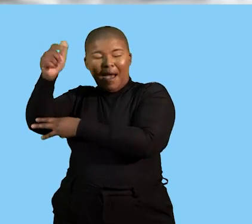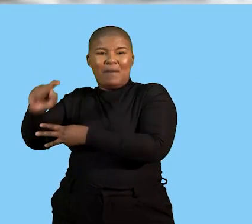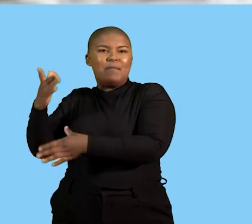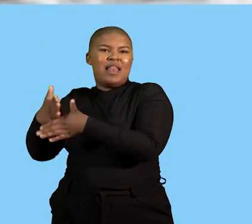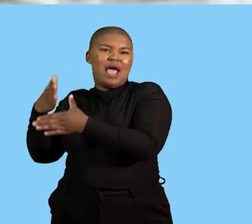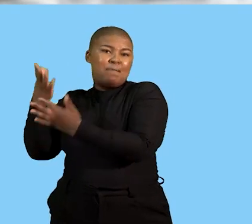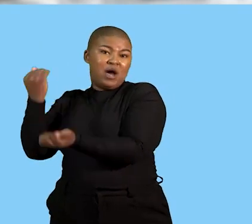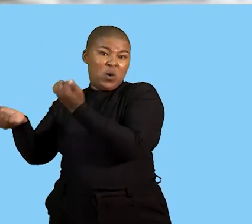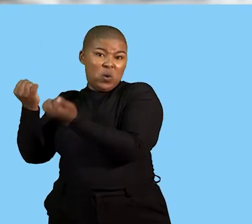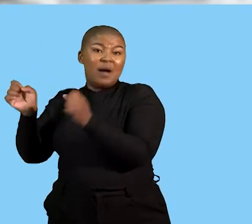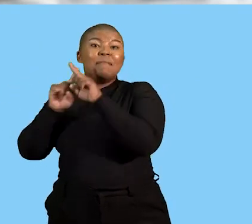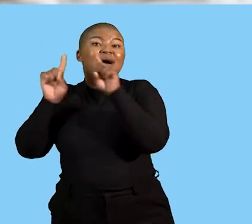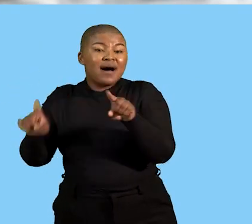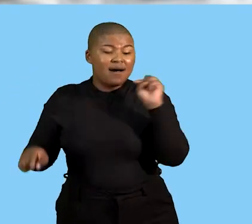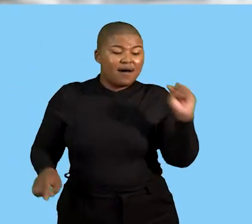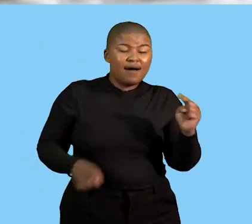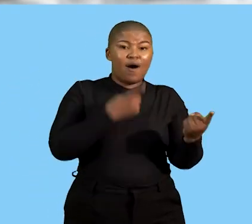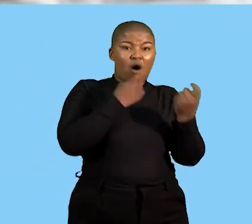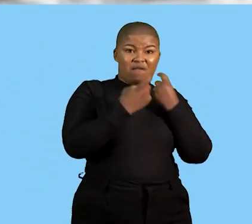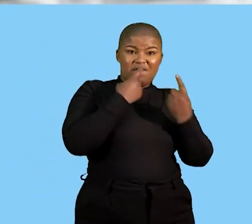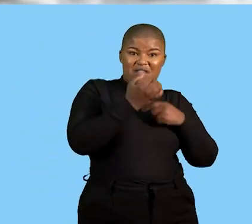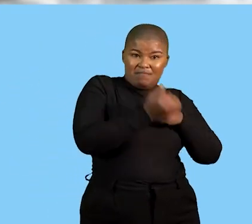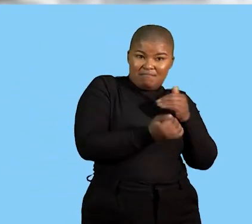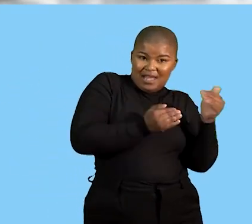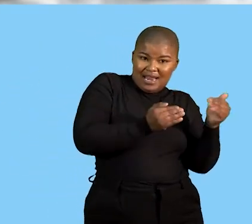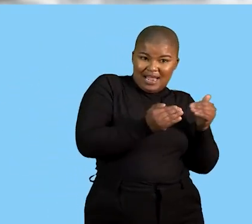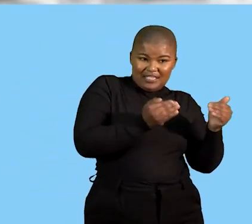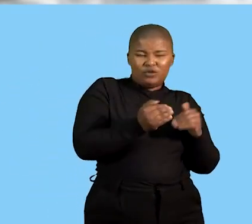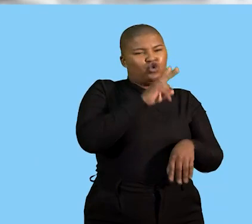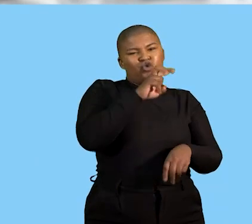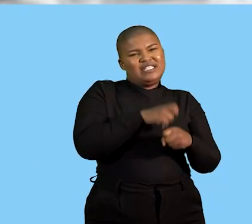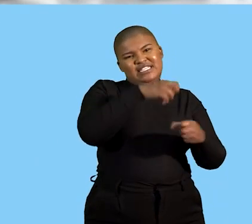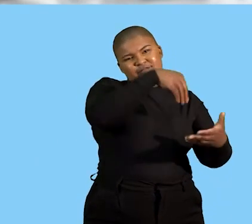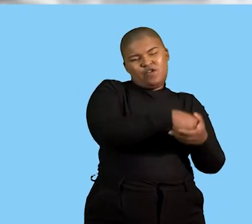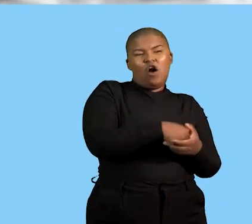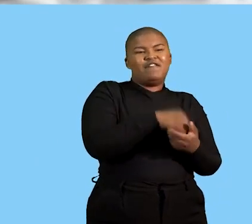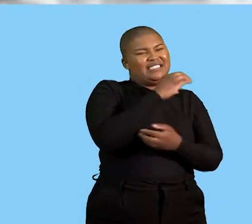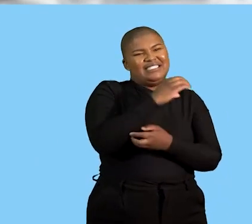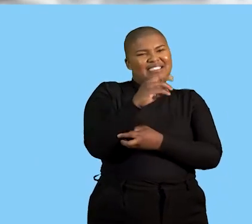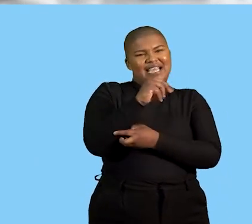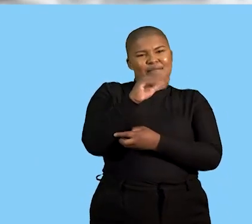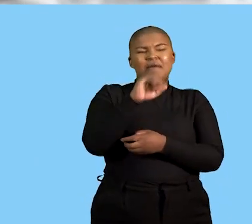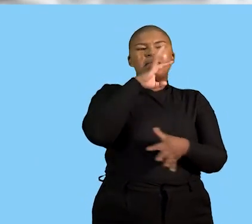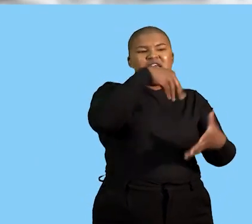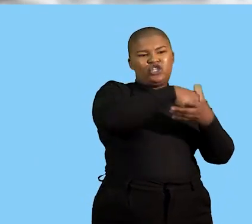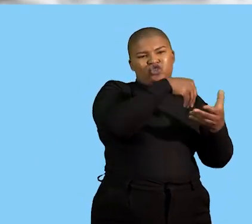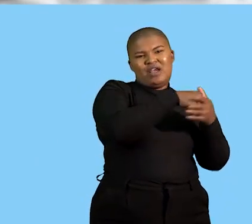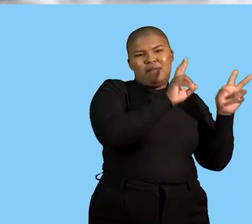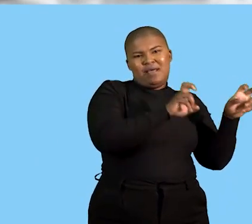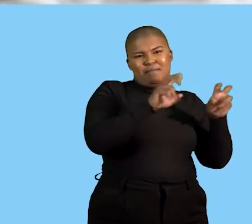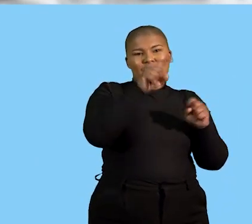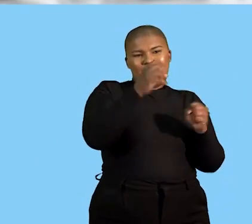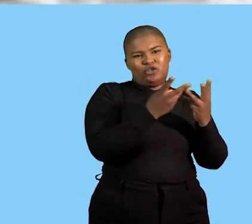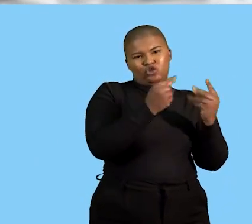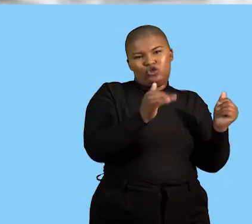court but with this with conflict management or conflict resolution we don't have to involve ccma this is just an internal